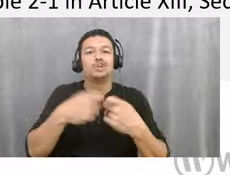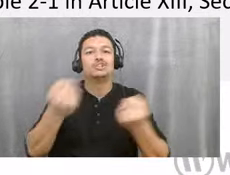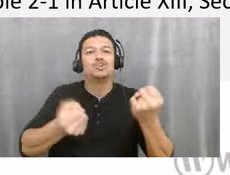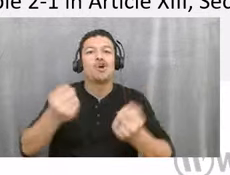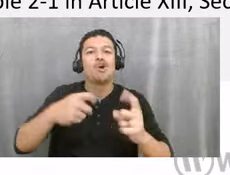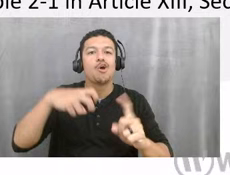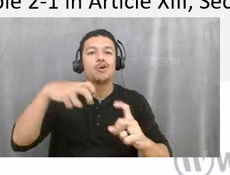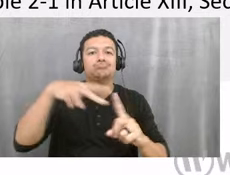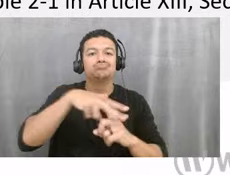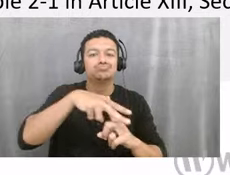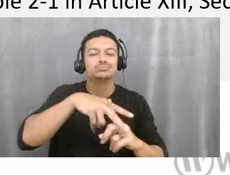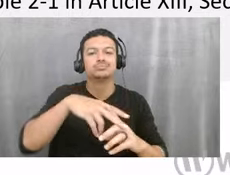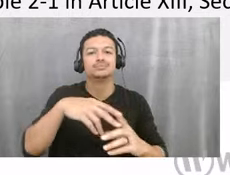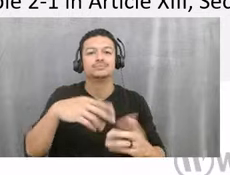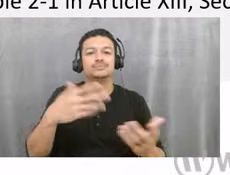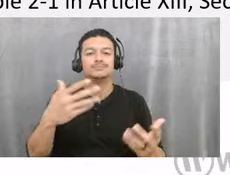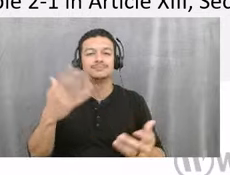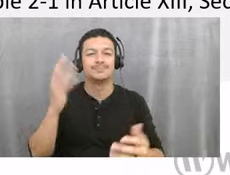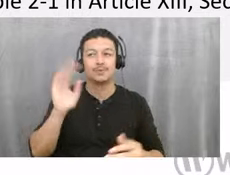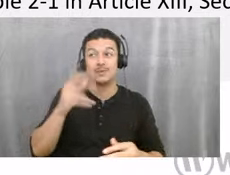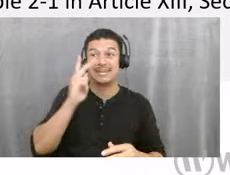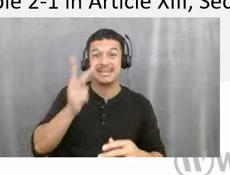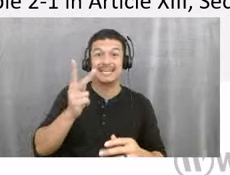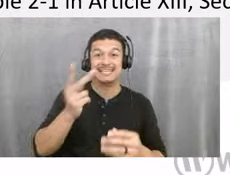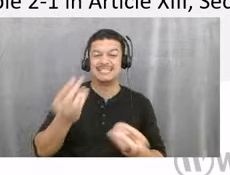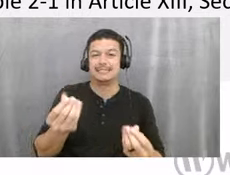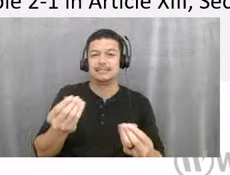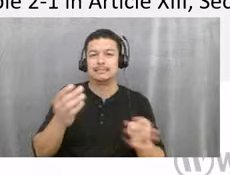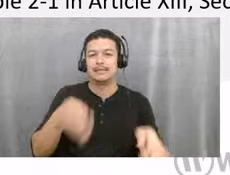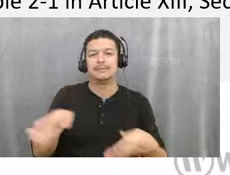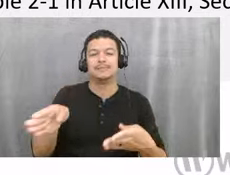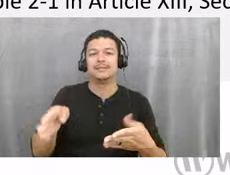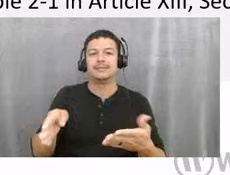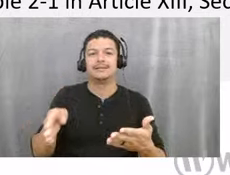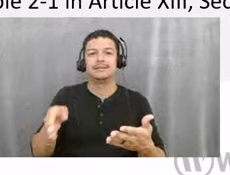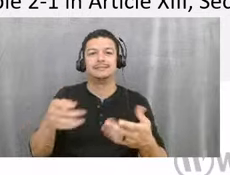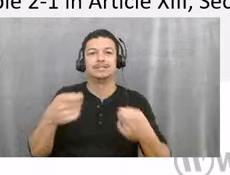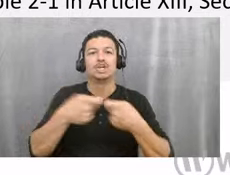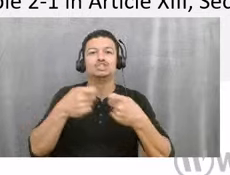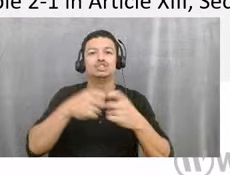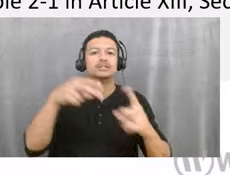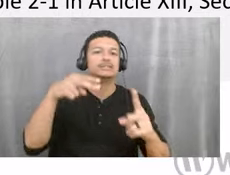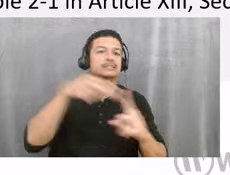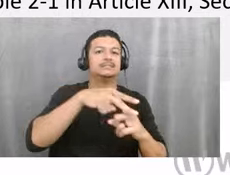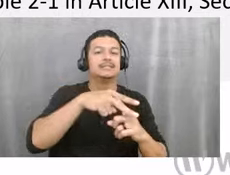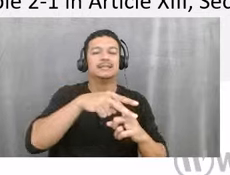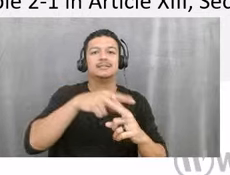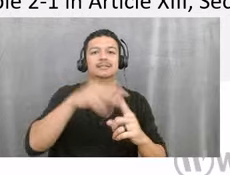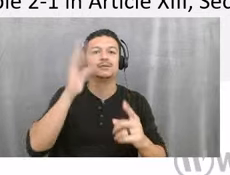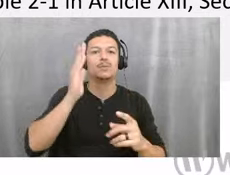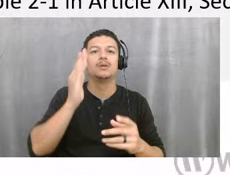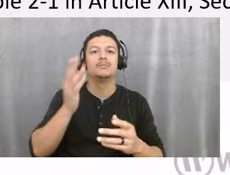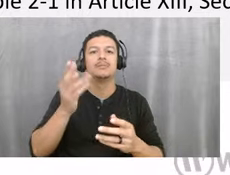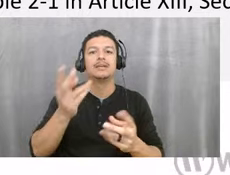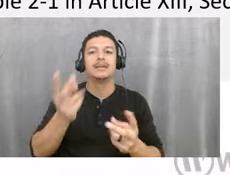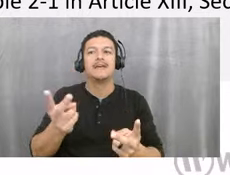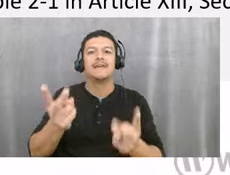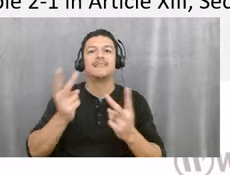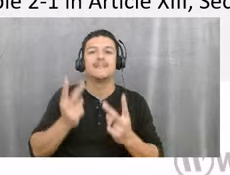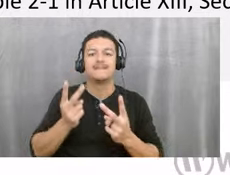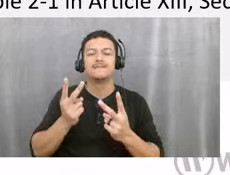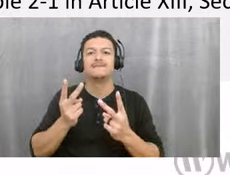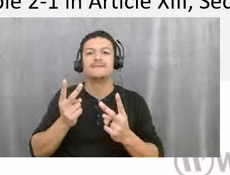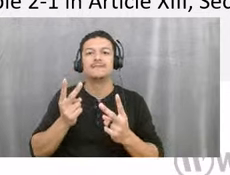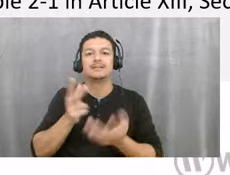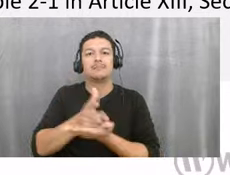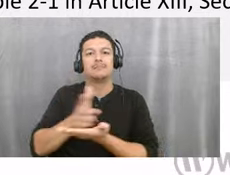would have been, and you'll see in a minute when I get to the site plan, it's a charging station that would have been in the guest parking spaces near the pocket park of the project,